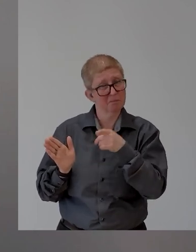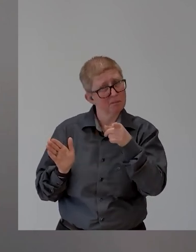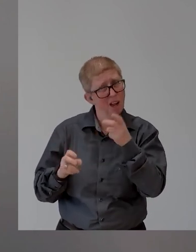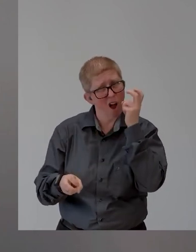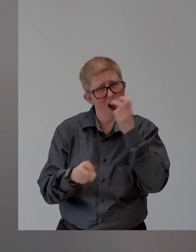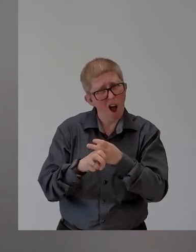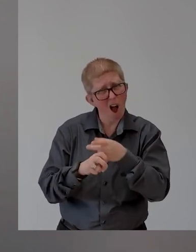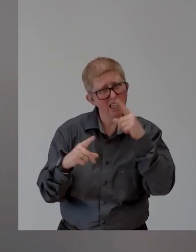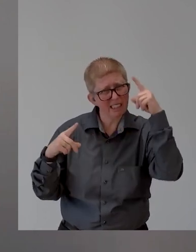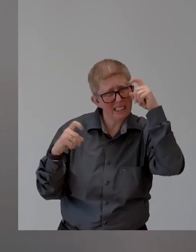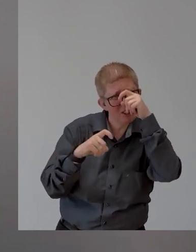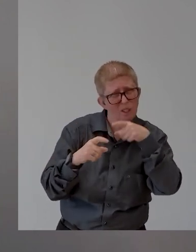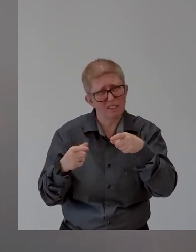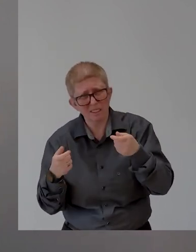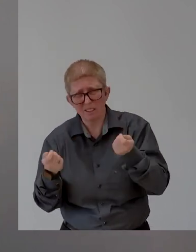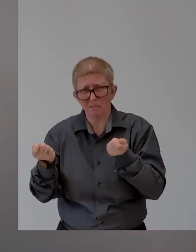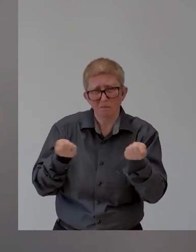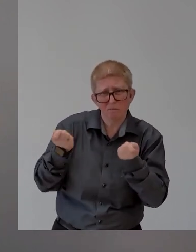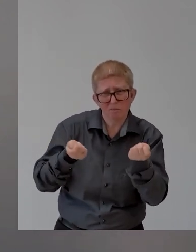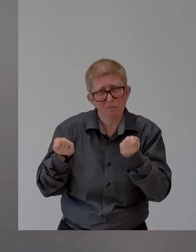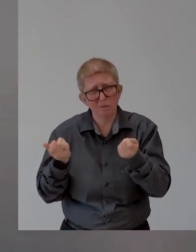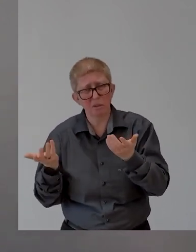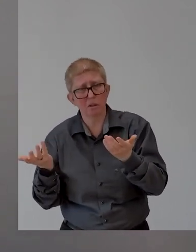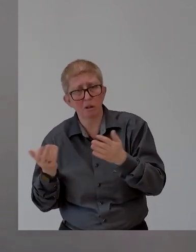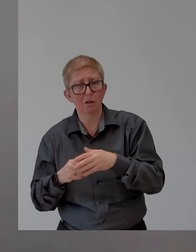huge accommodations. They wanted you, the leader to stay with them, the leader.